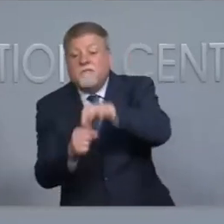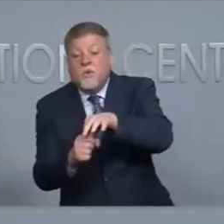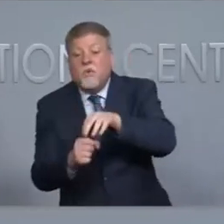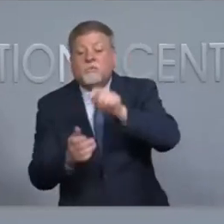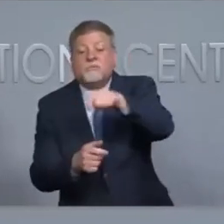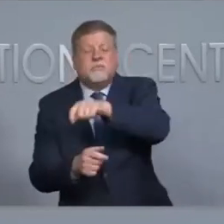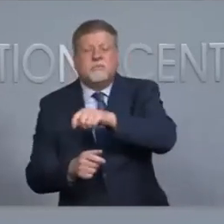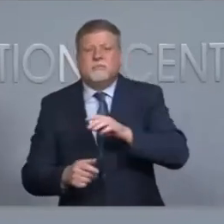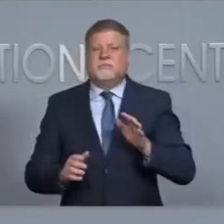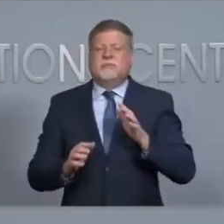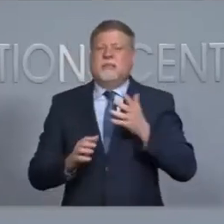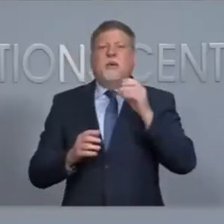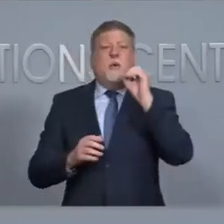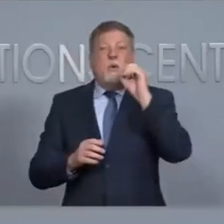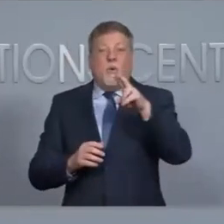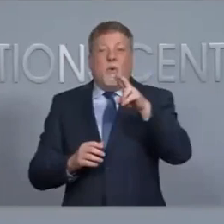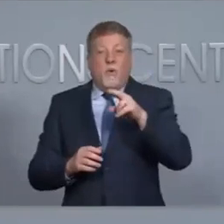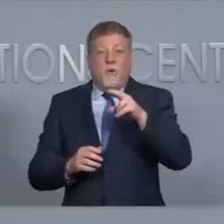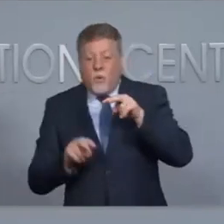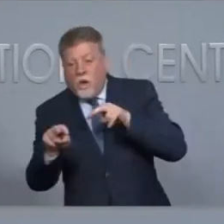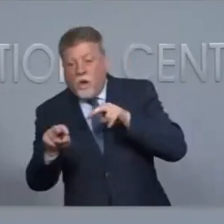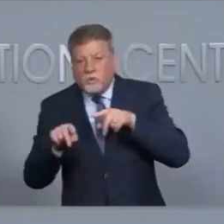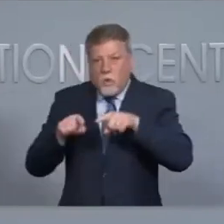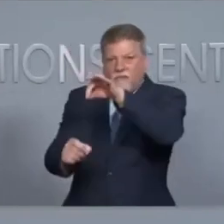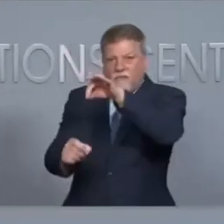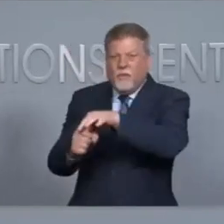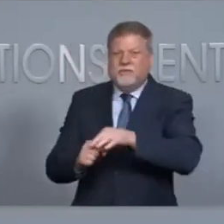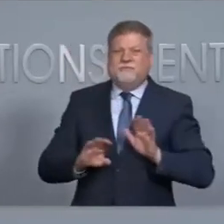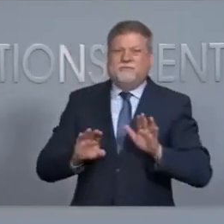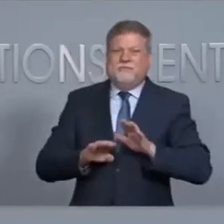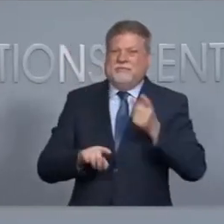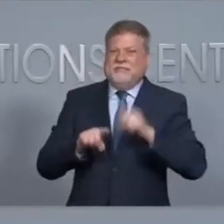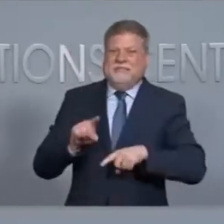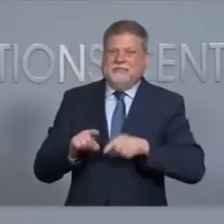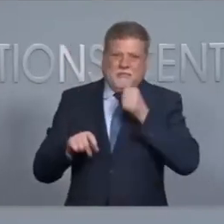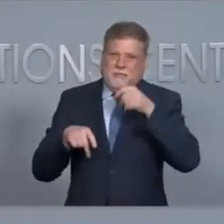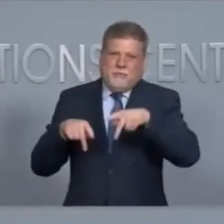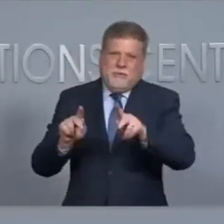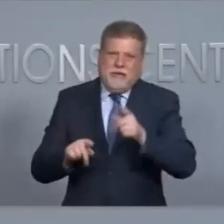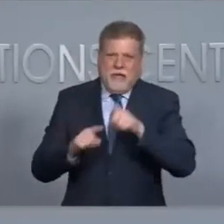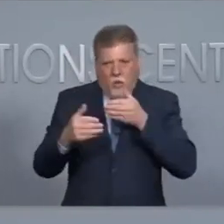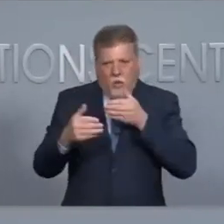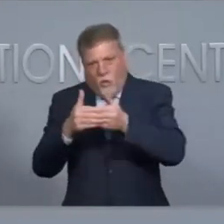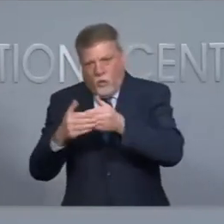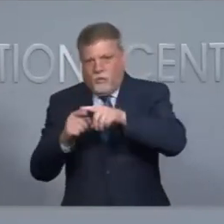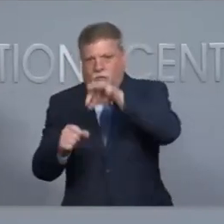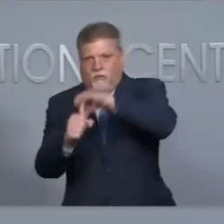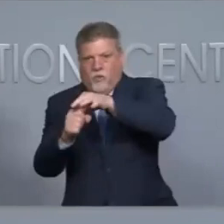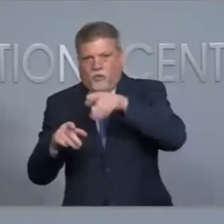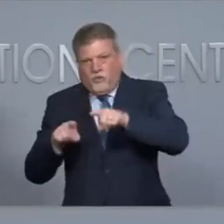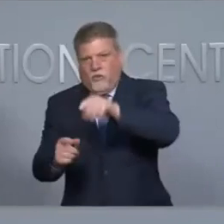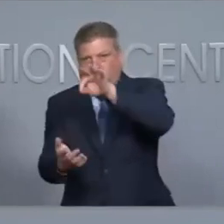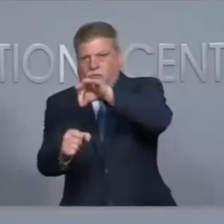ballot then or is marking their ballot, then they will not be able to, you know, enter into that close of proximity. The